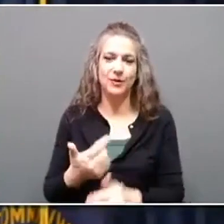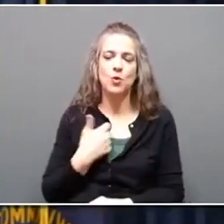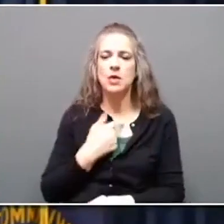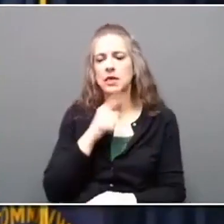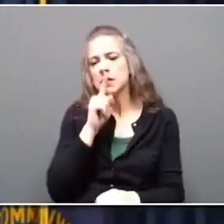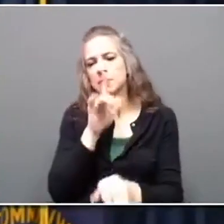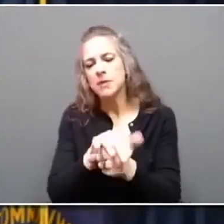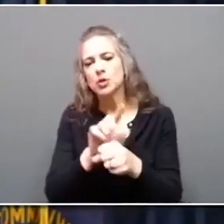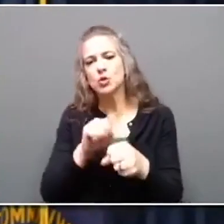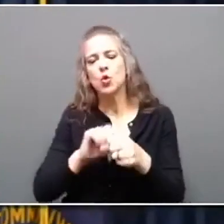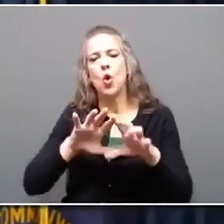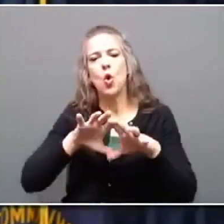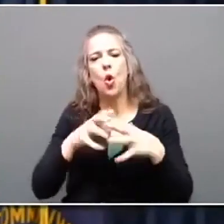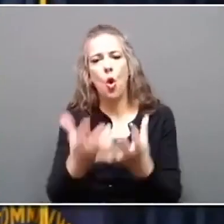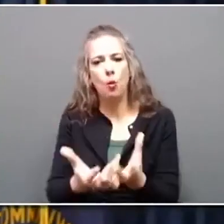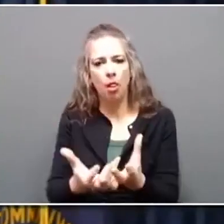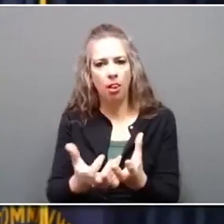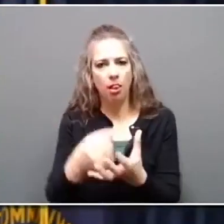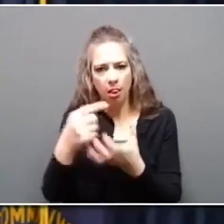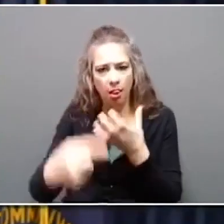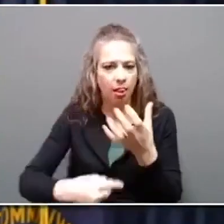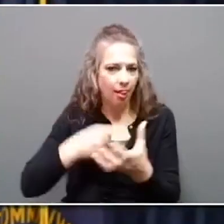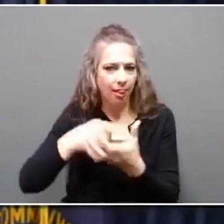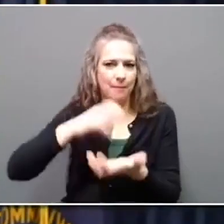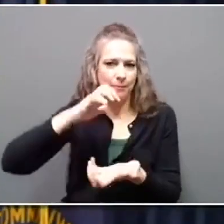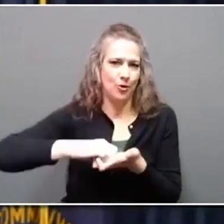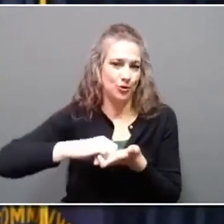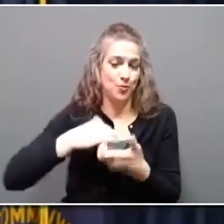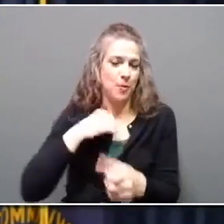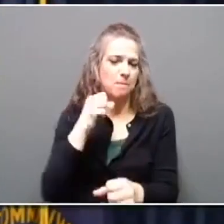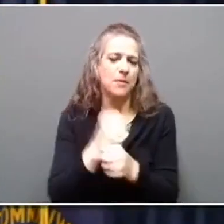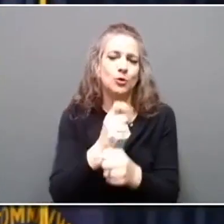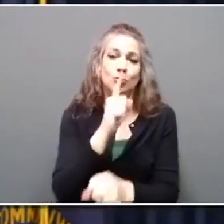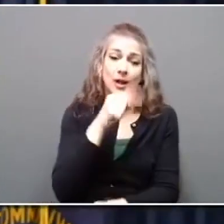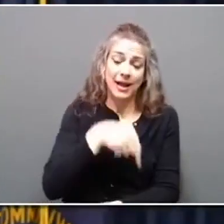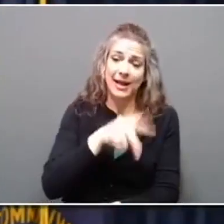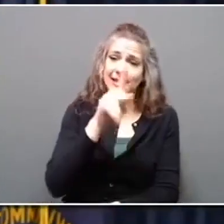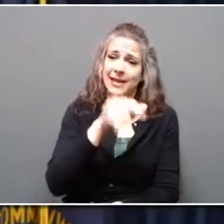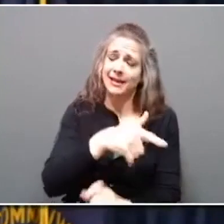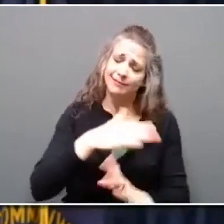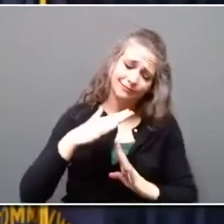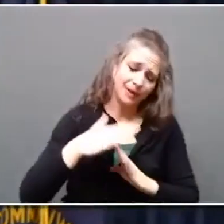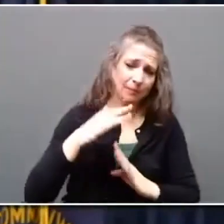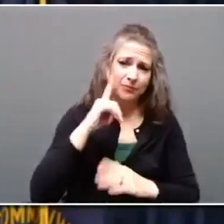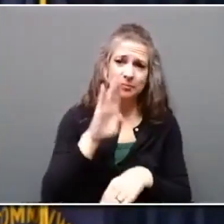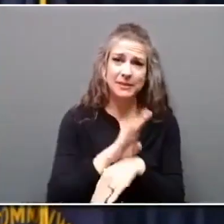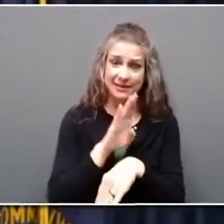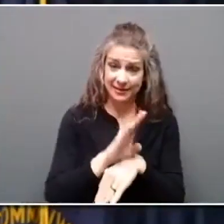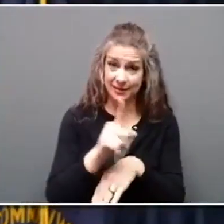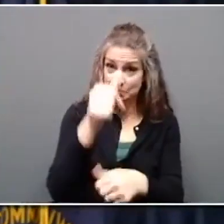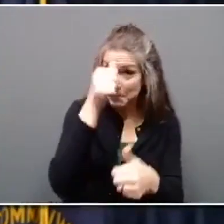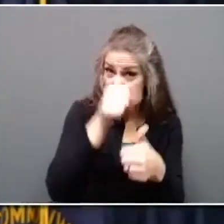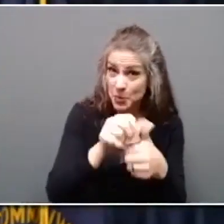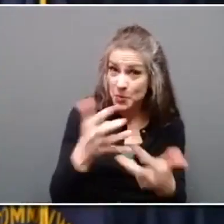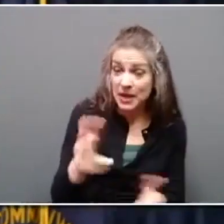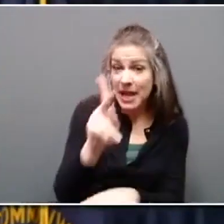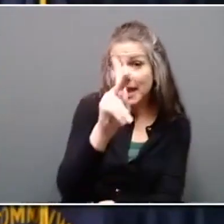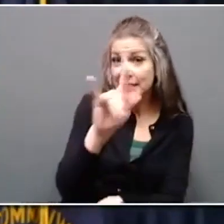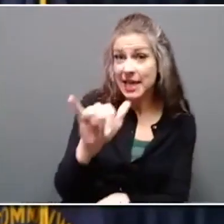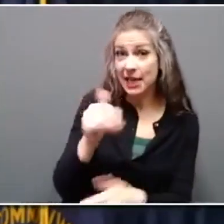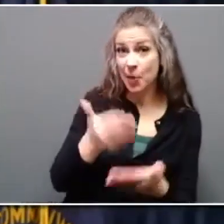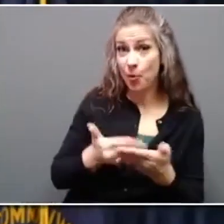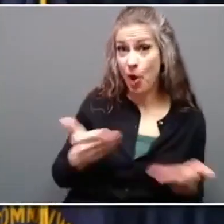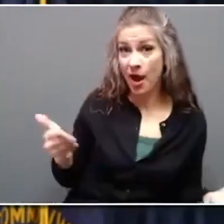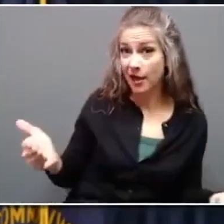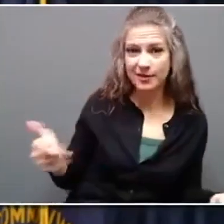is another way that we're making sure Kentucky is the best place to do business. And remember, Kentucky's products are second to